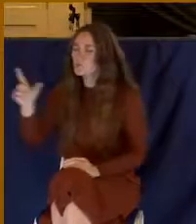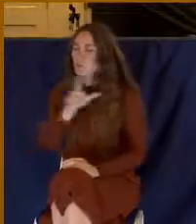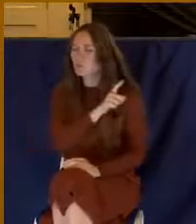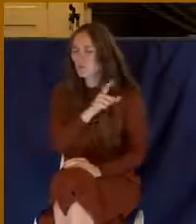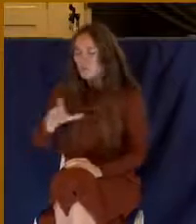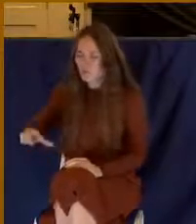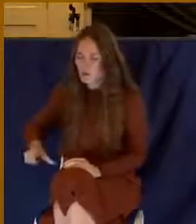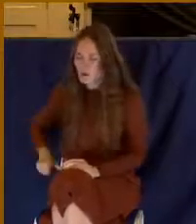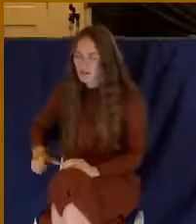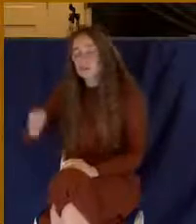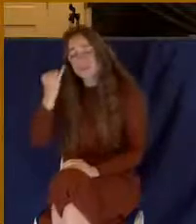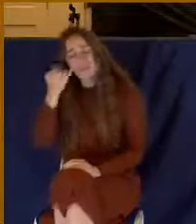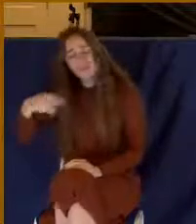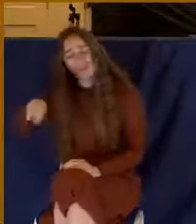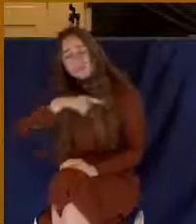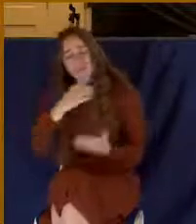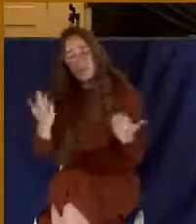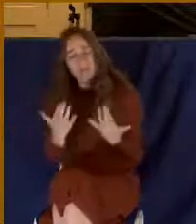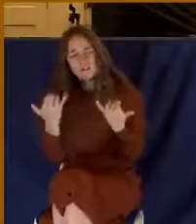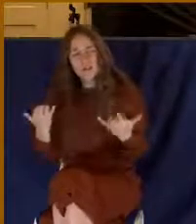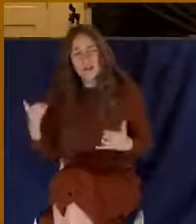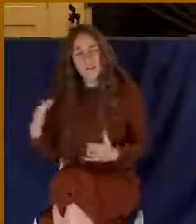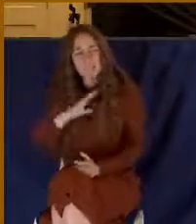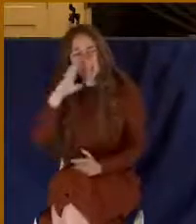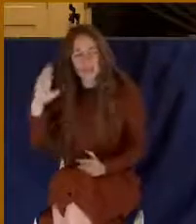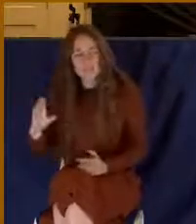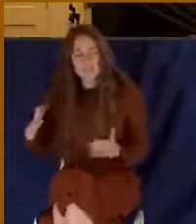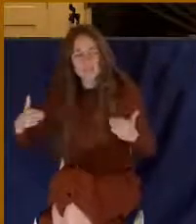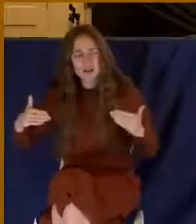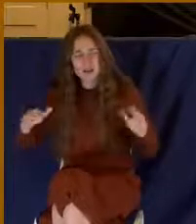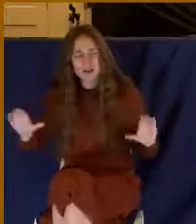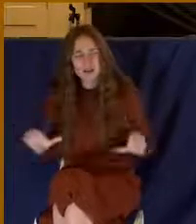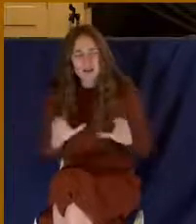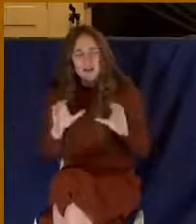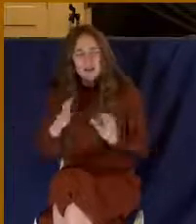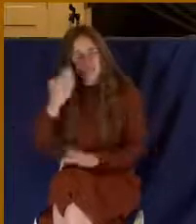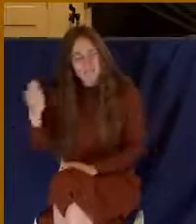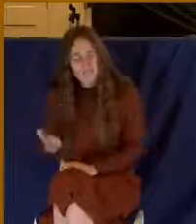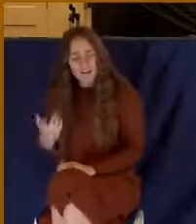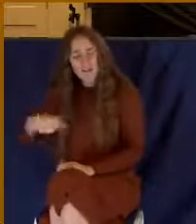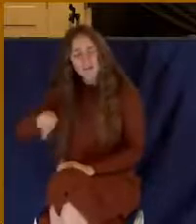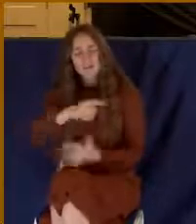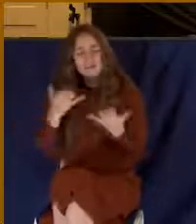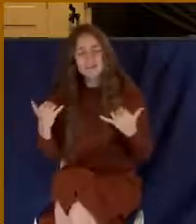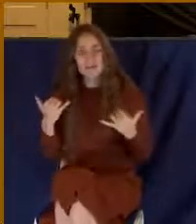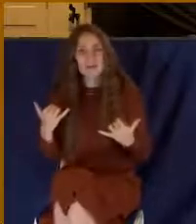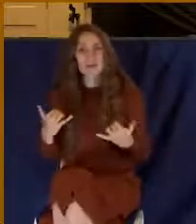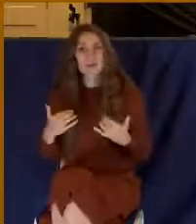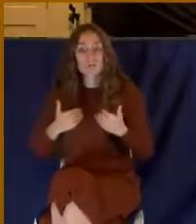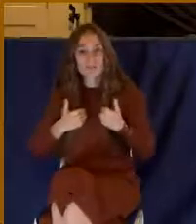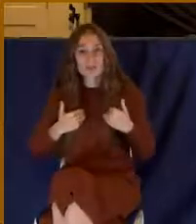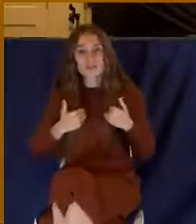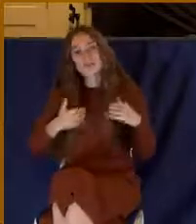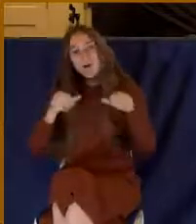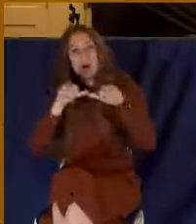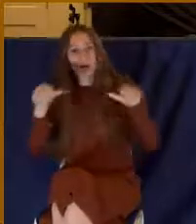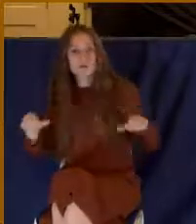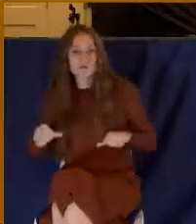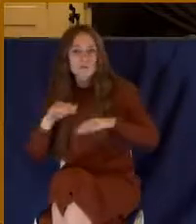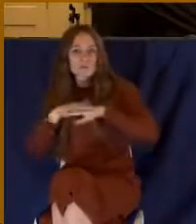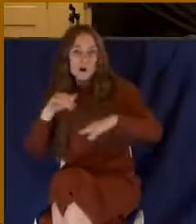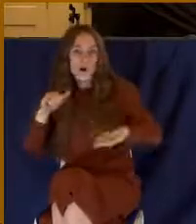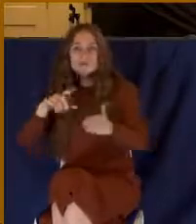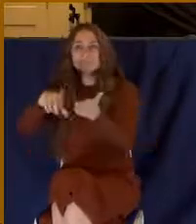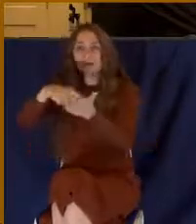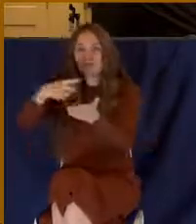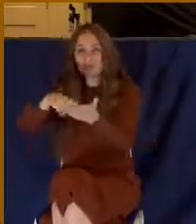And, friend, if you're here today and you've never done that, I invite you right where you are. You don't have to, you know, we have altar calls. We do that from time to